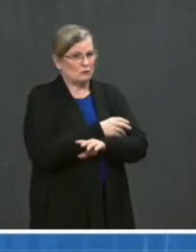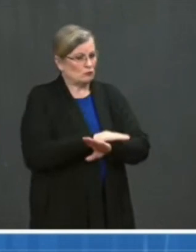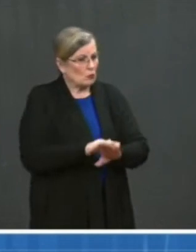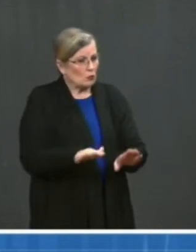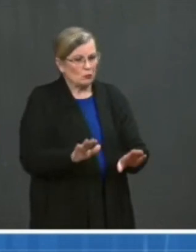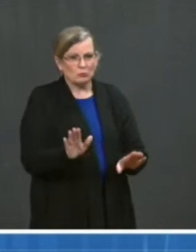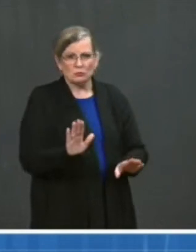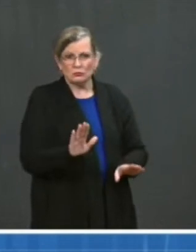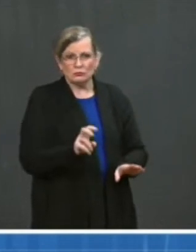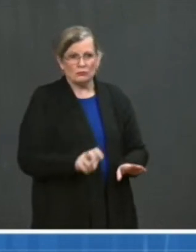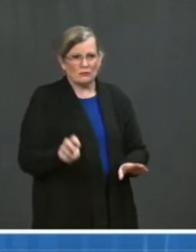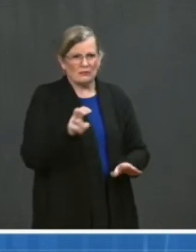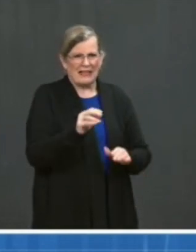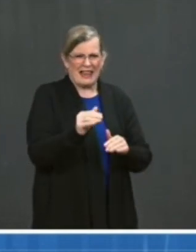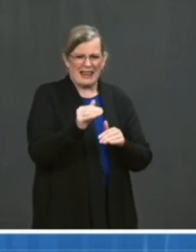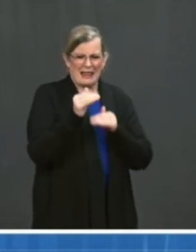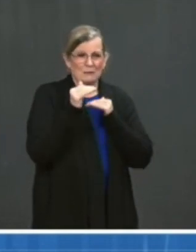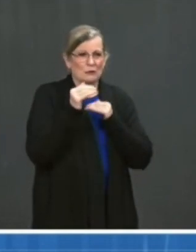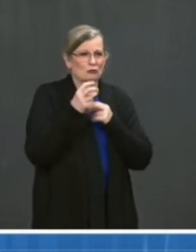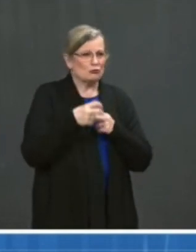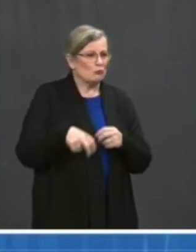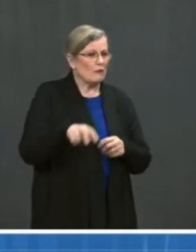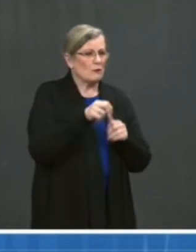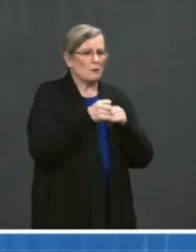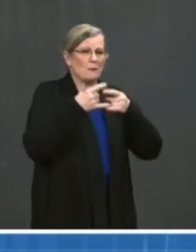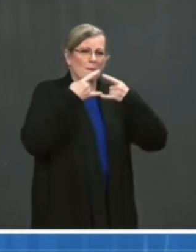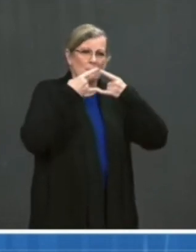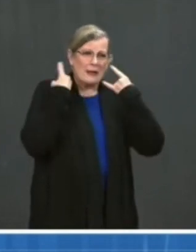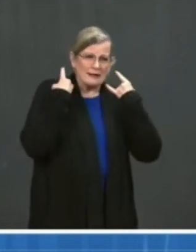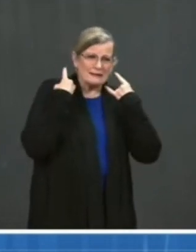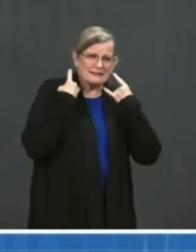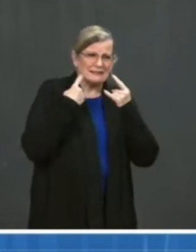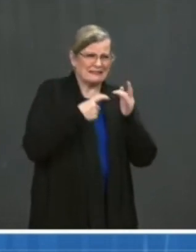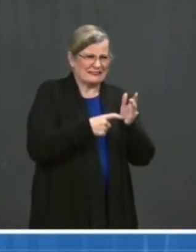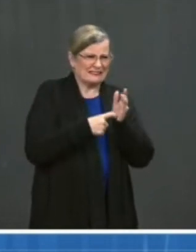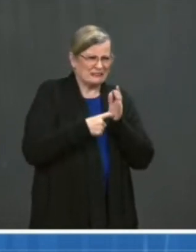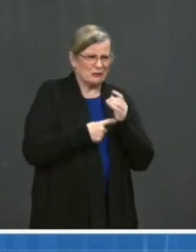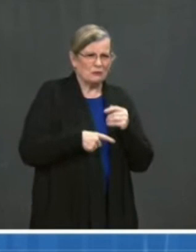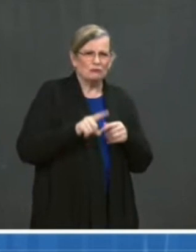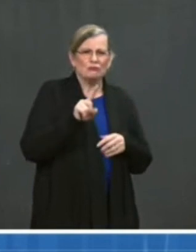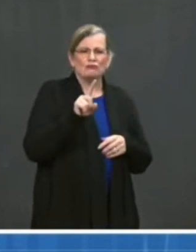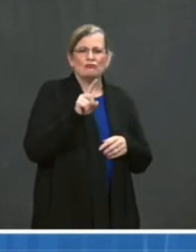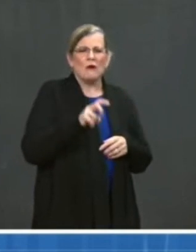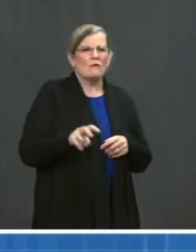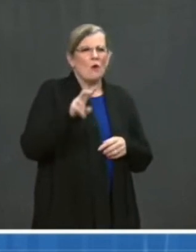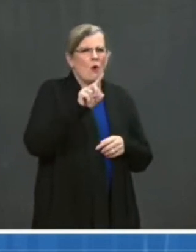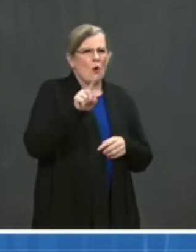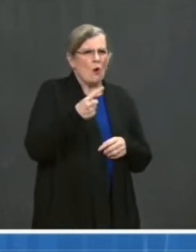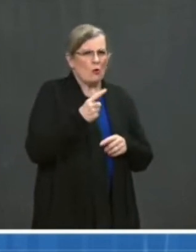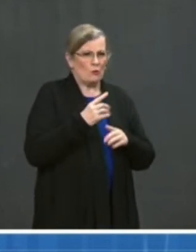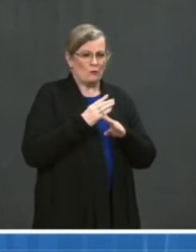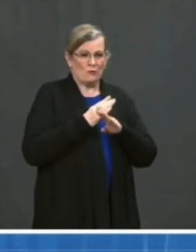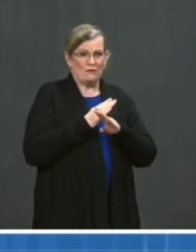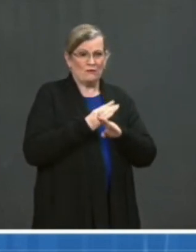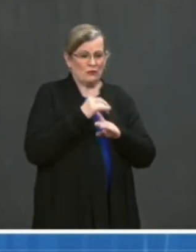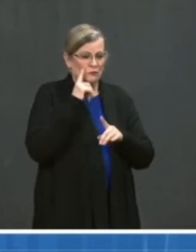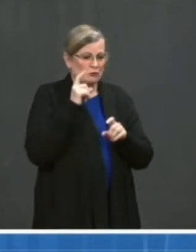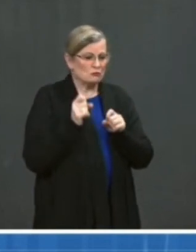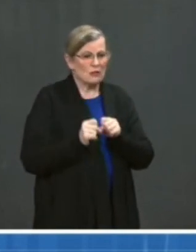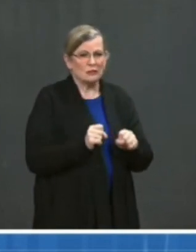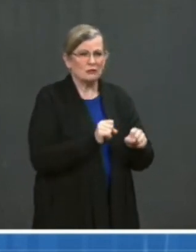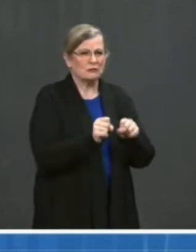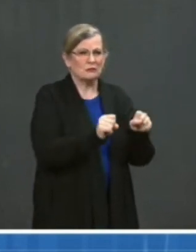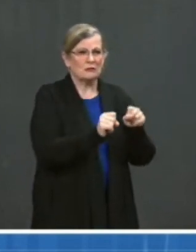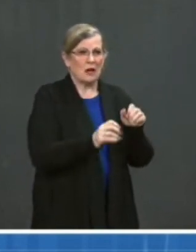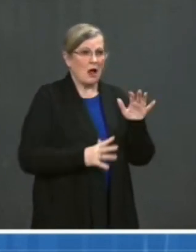travel with masking protective prevention strategies. And so our update on this is really only for those who are